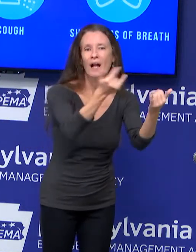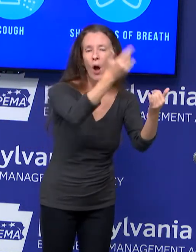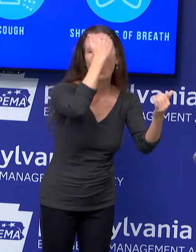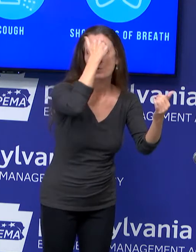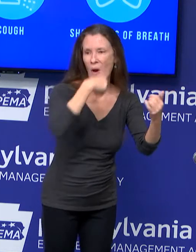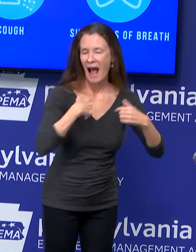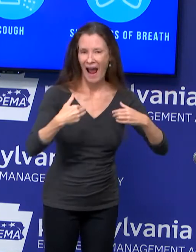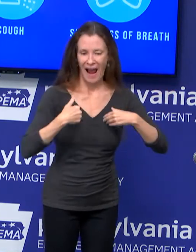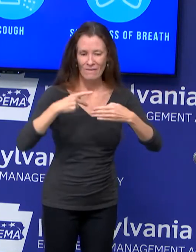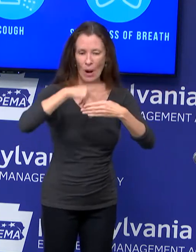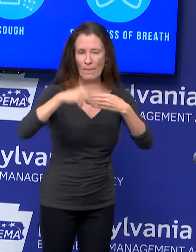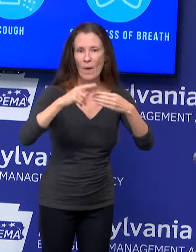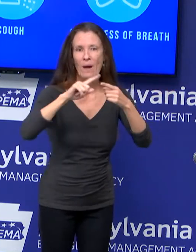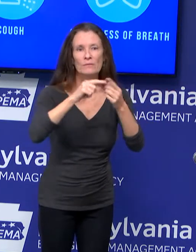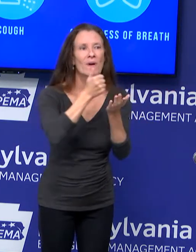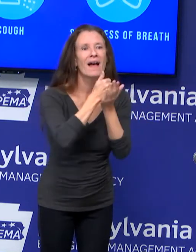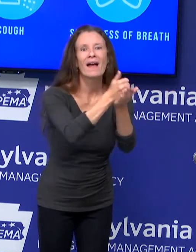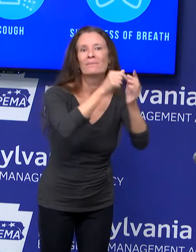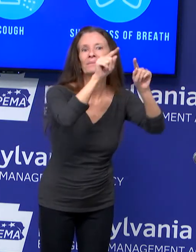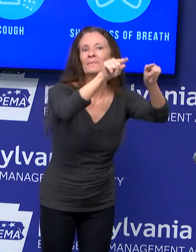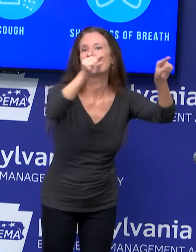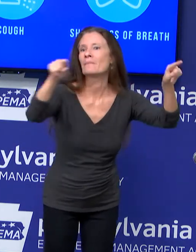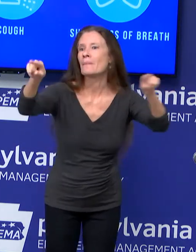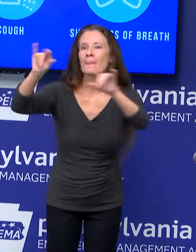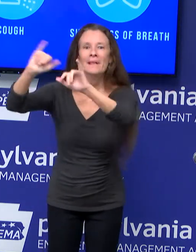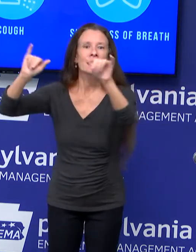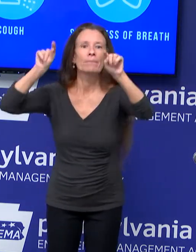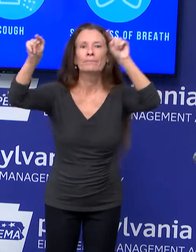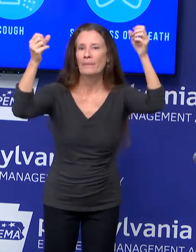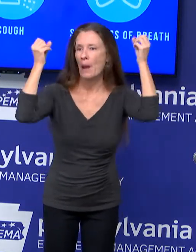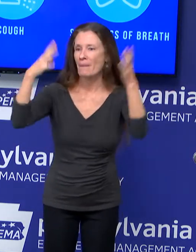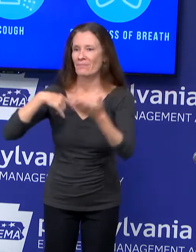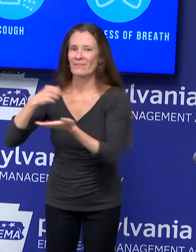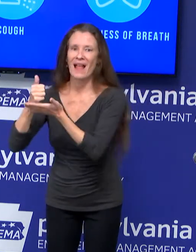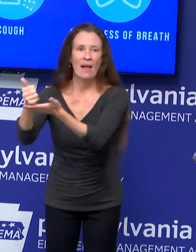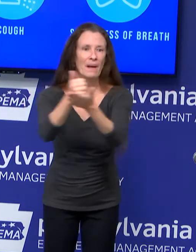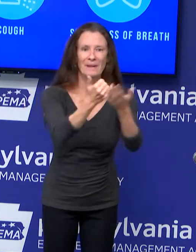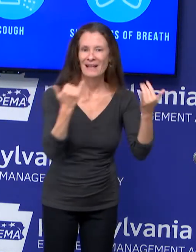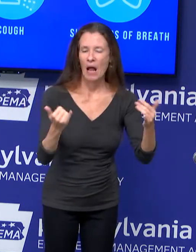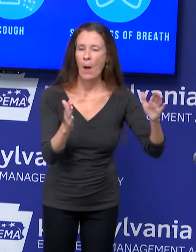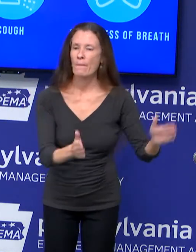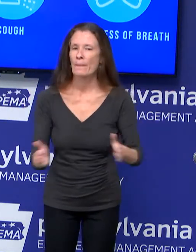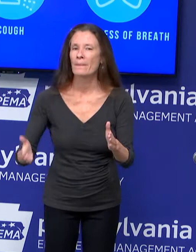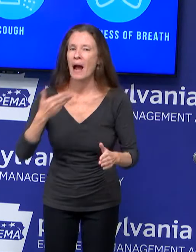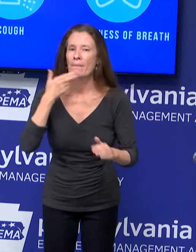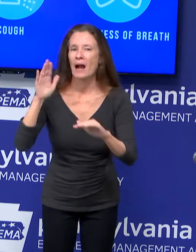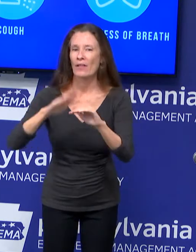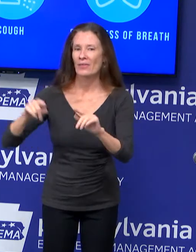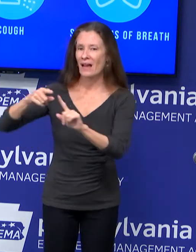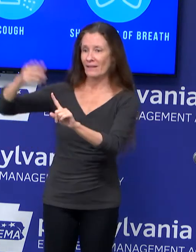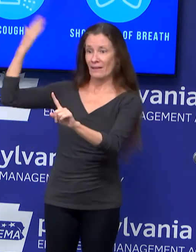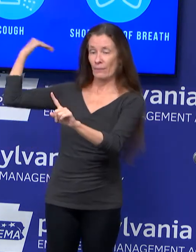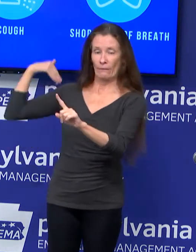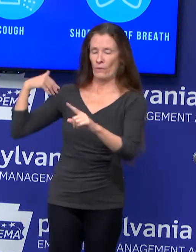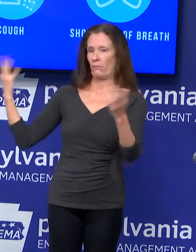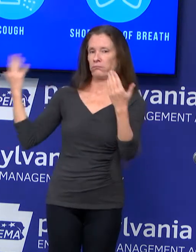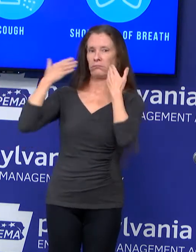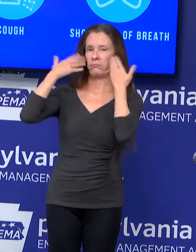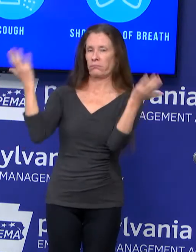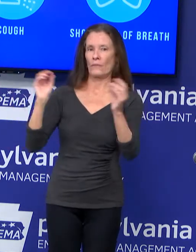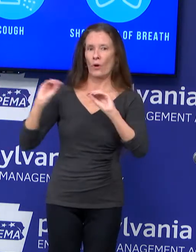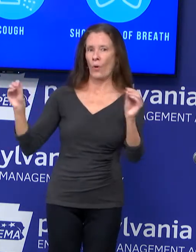facilities where many of those deaths occurred. In addition, as you pointed out, the medical care is much better. We have better